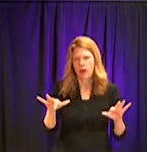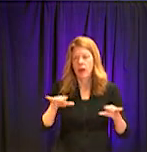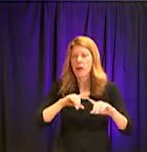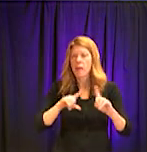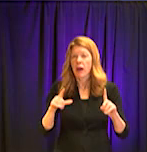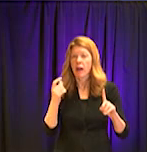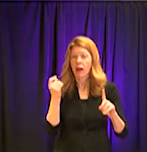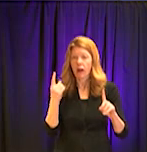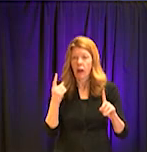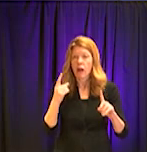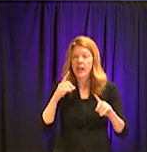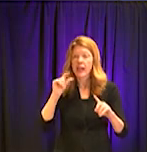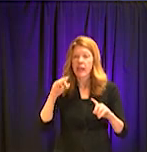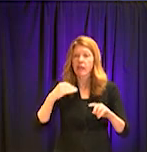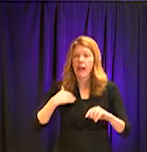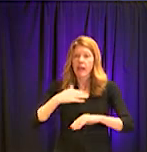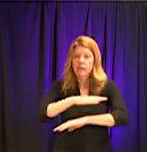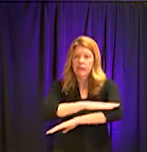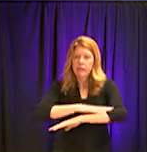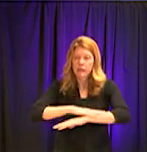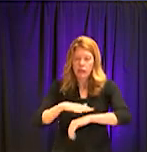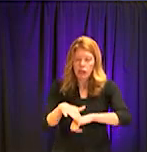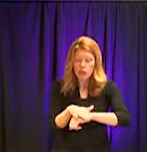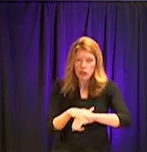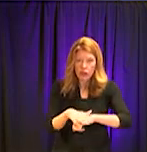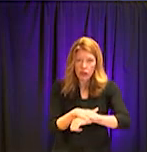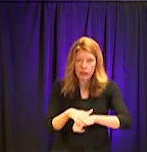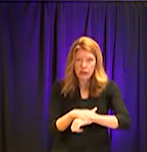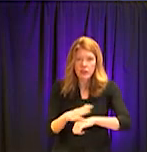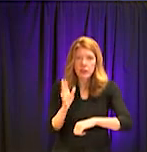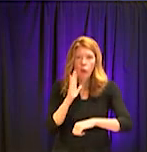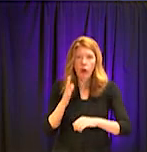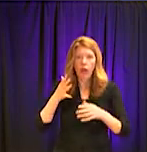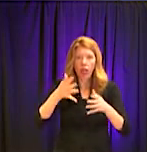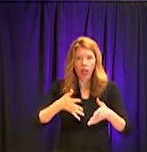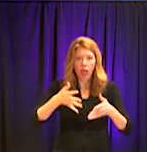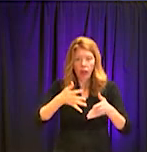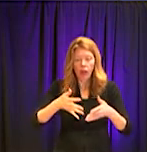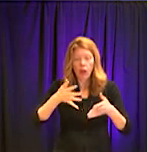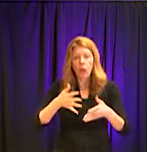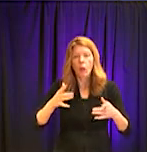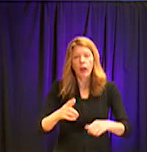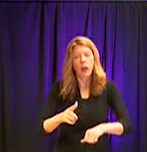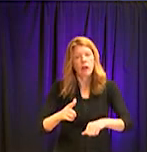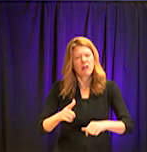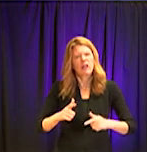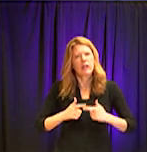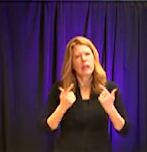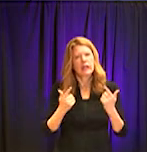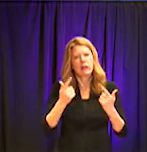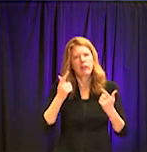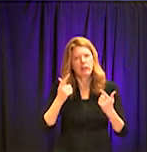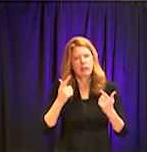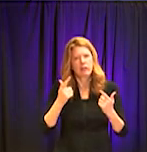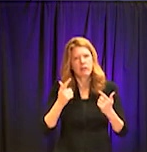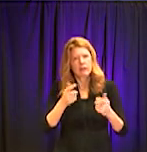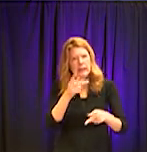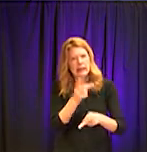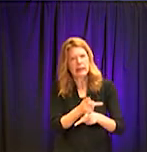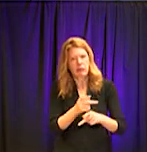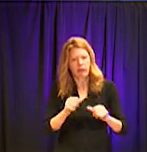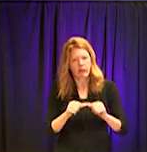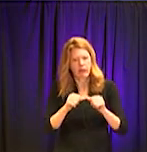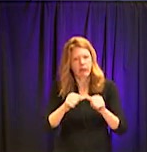much longer than we initially thought. And so Ms. Wood has the right idea with her Clorox wipes, keeping her area clean, because